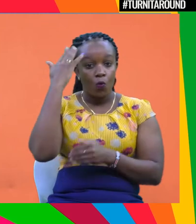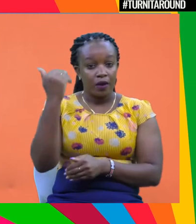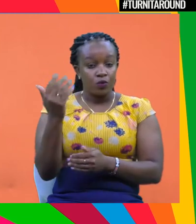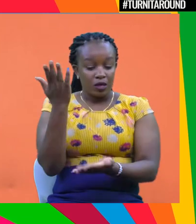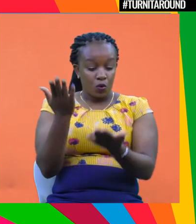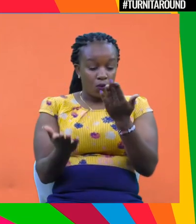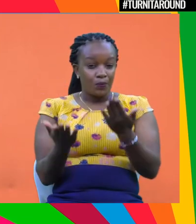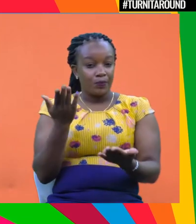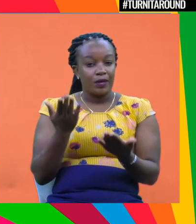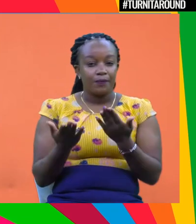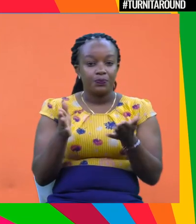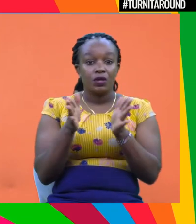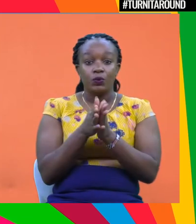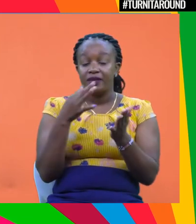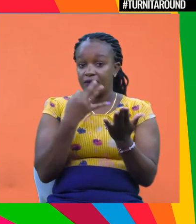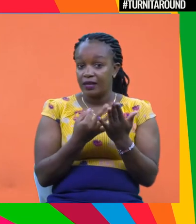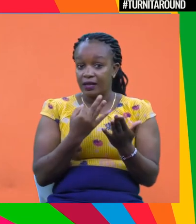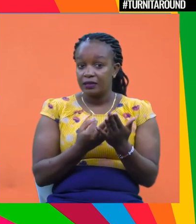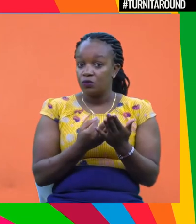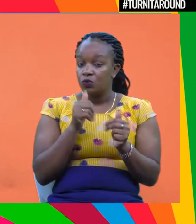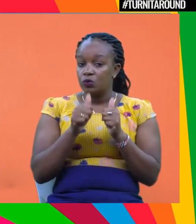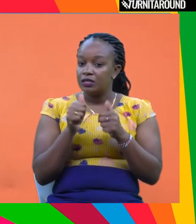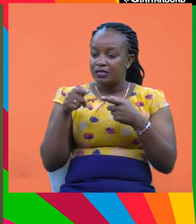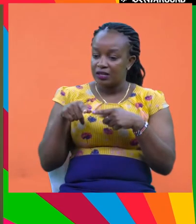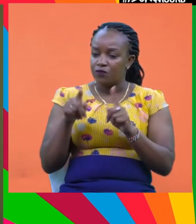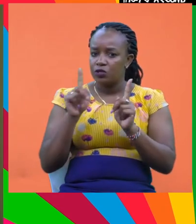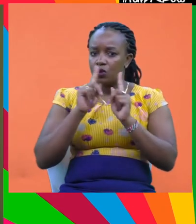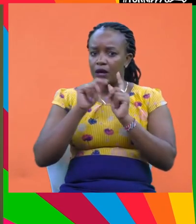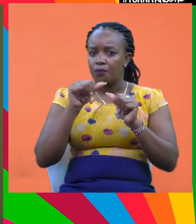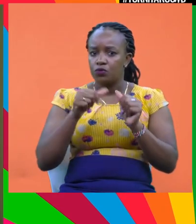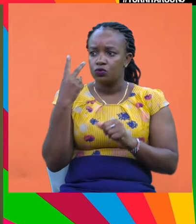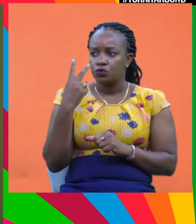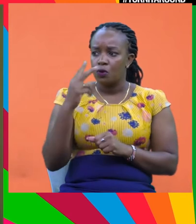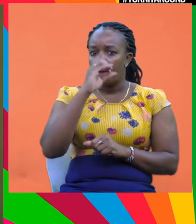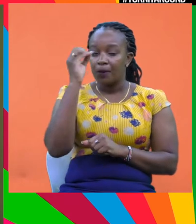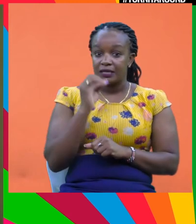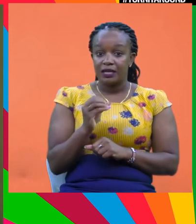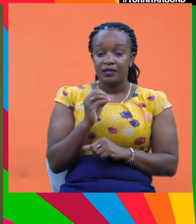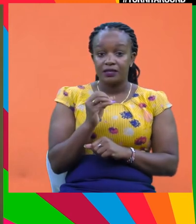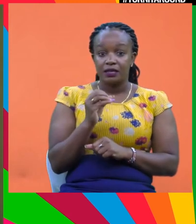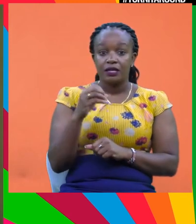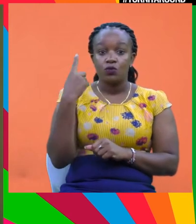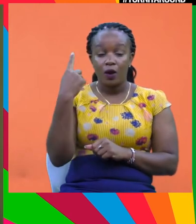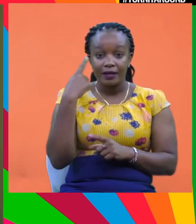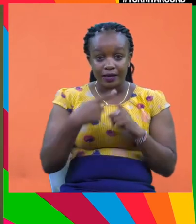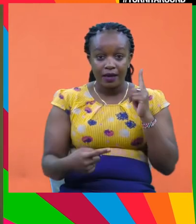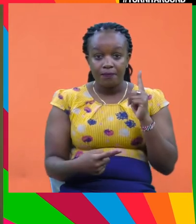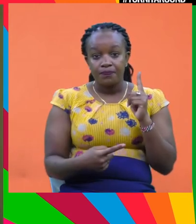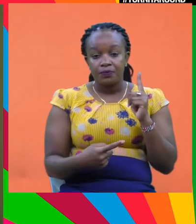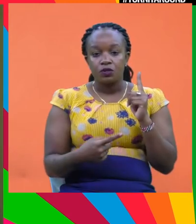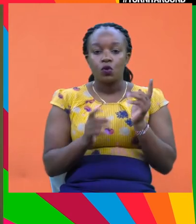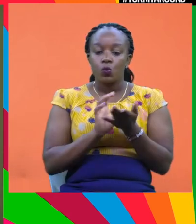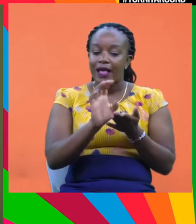Because let's compare it to global energy investment, which is itself 2% of global GDP every year. So if you just